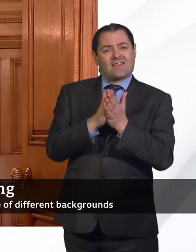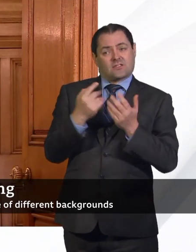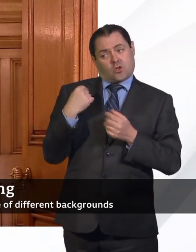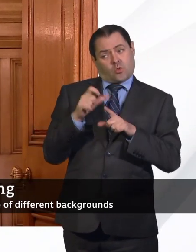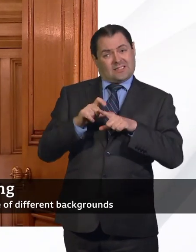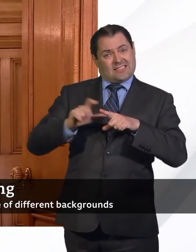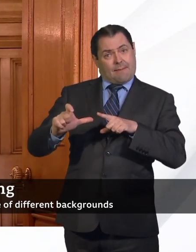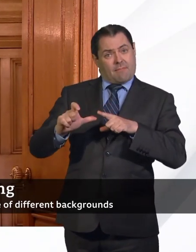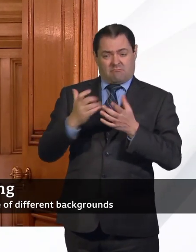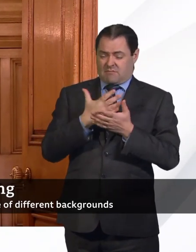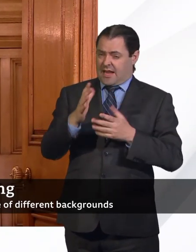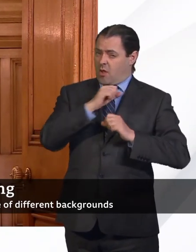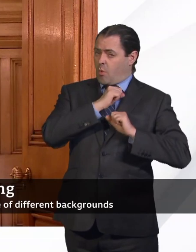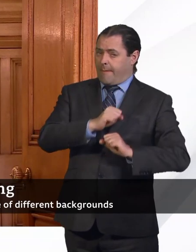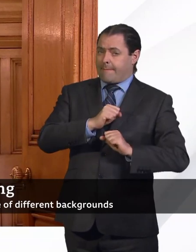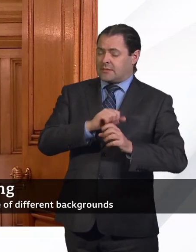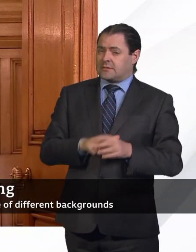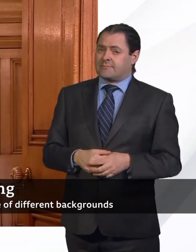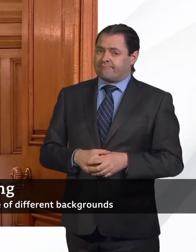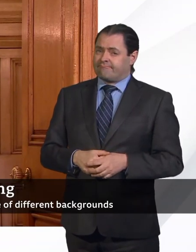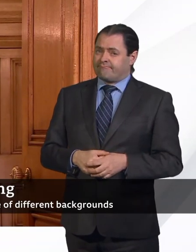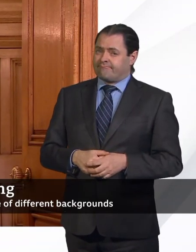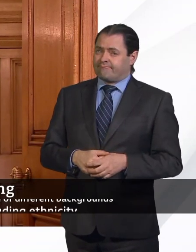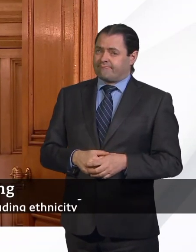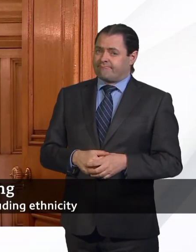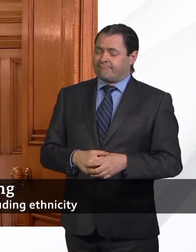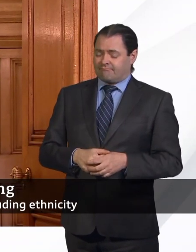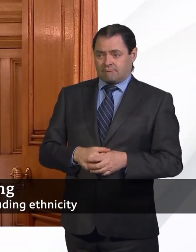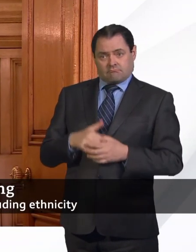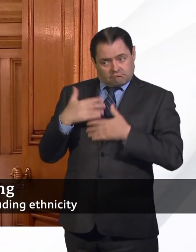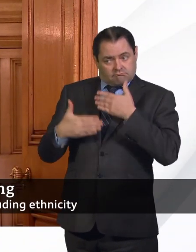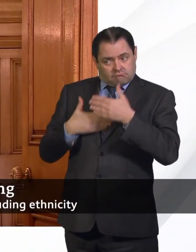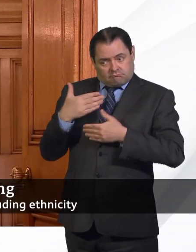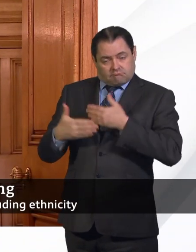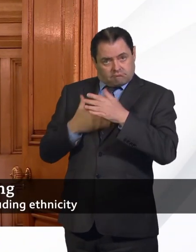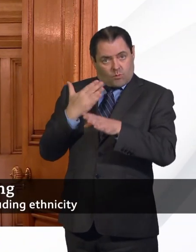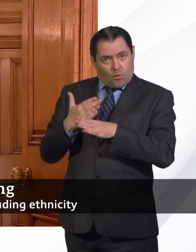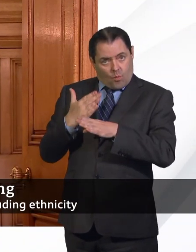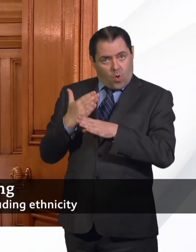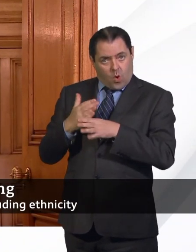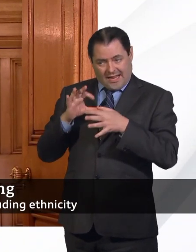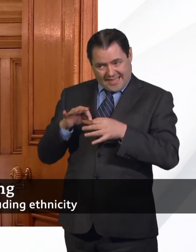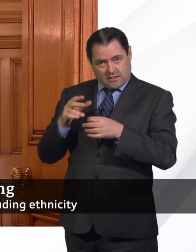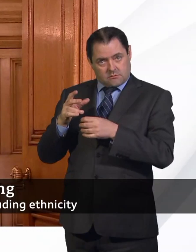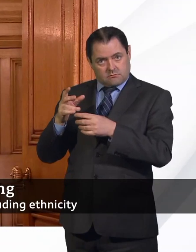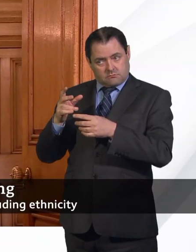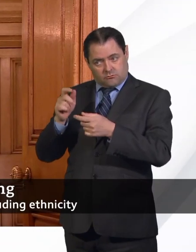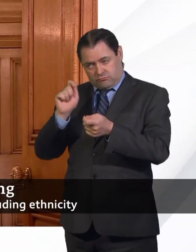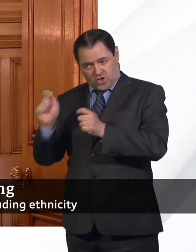December. And we have been working on that piece of work, even